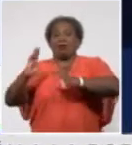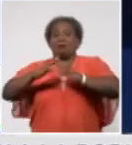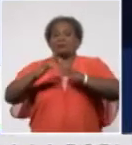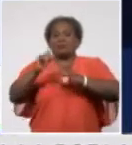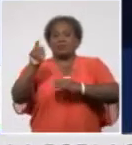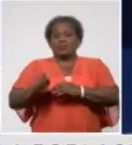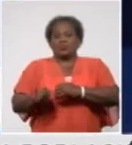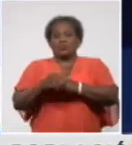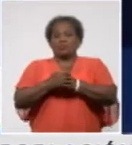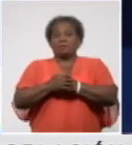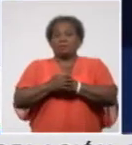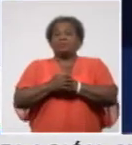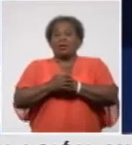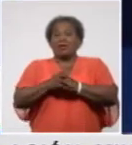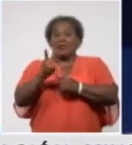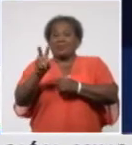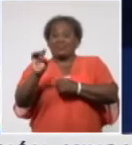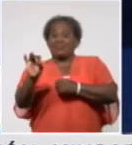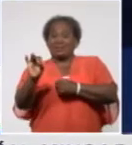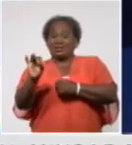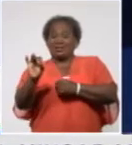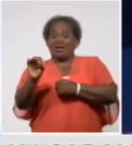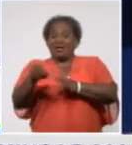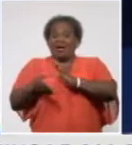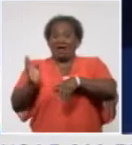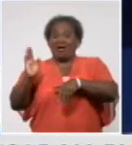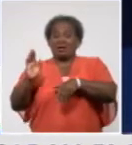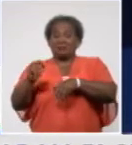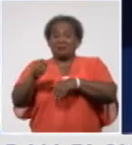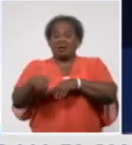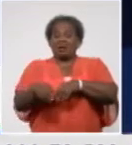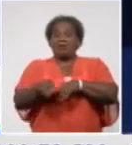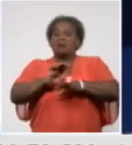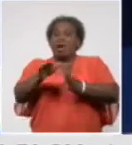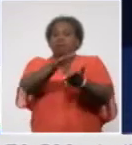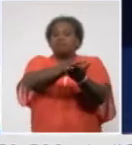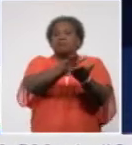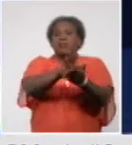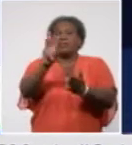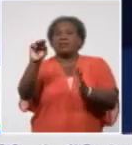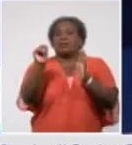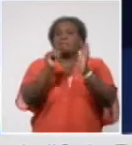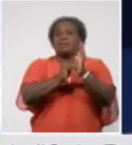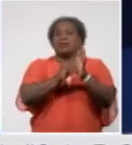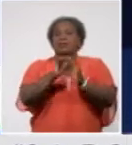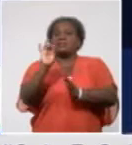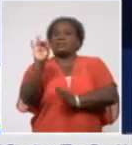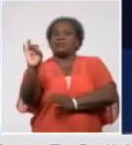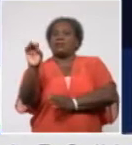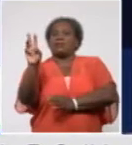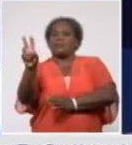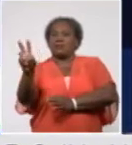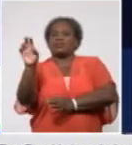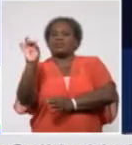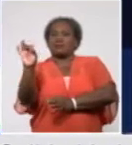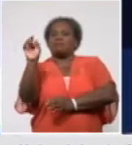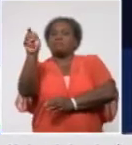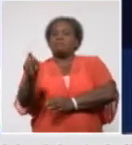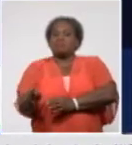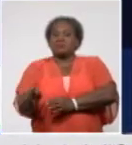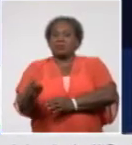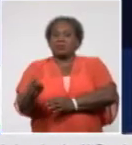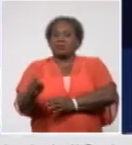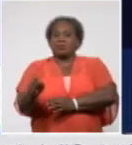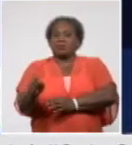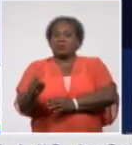to confirmed case ratio. 23 people were discharged in Havana, and one each in